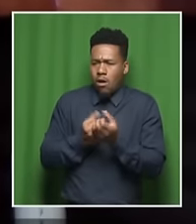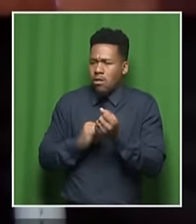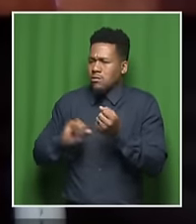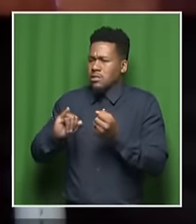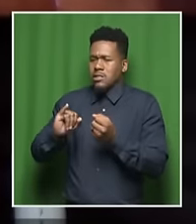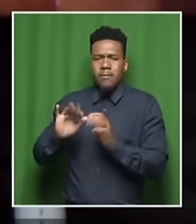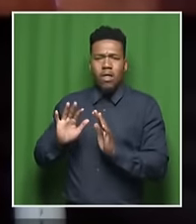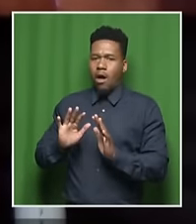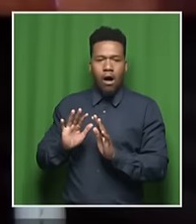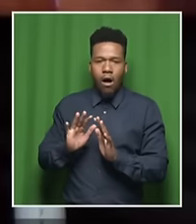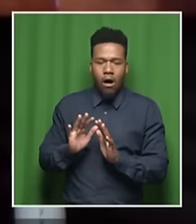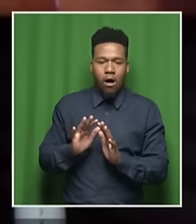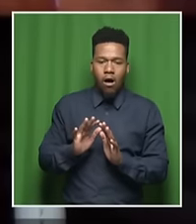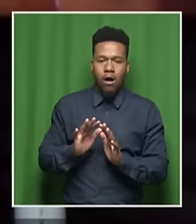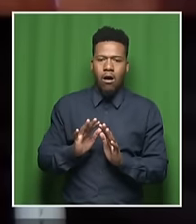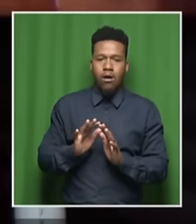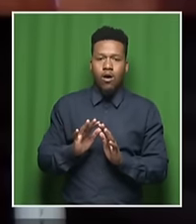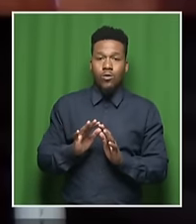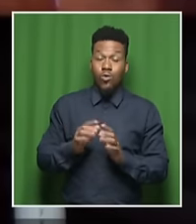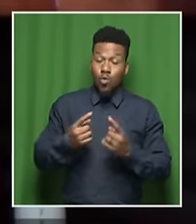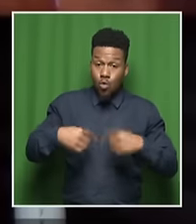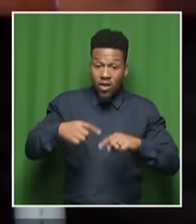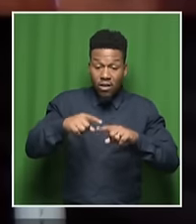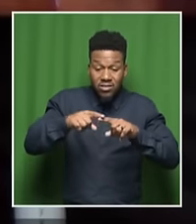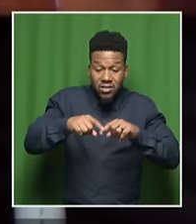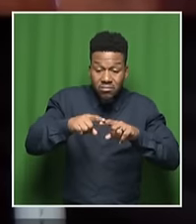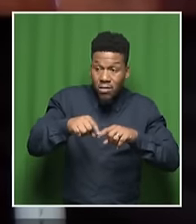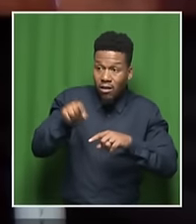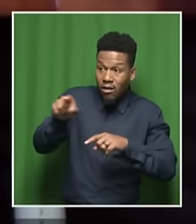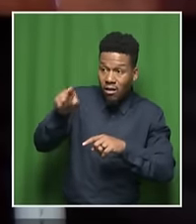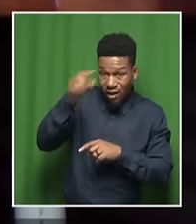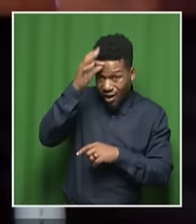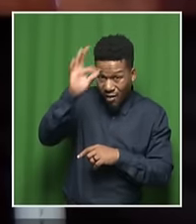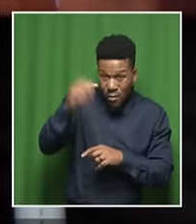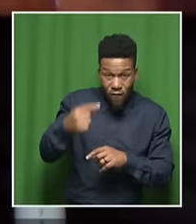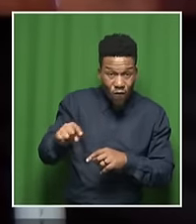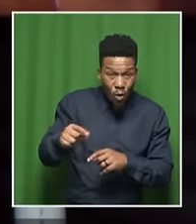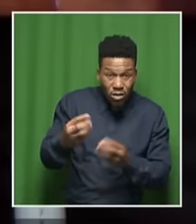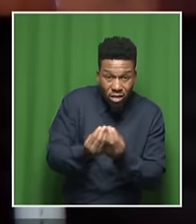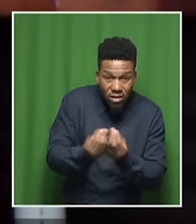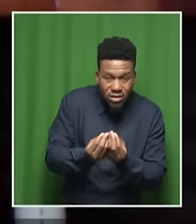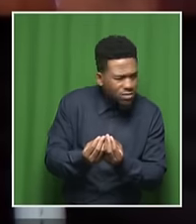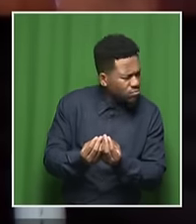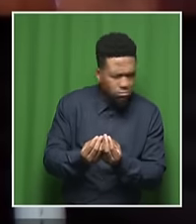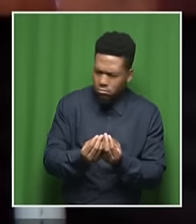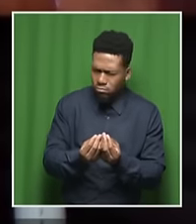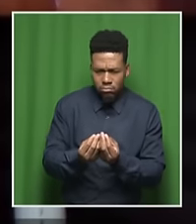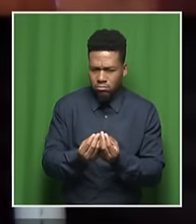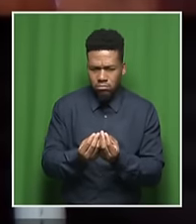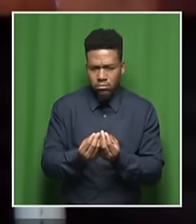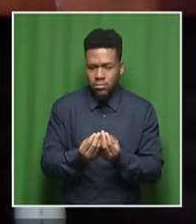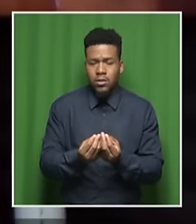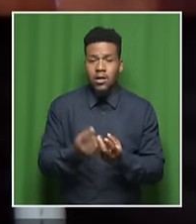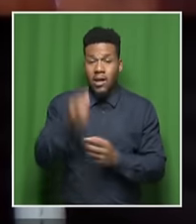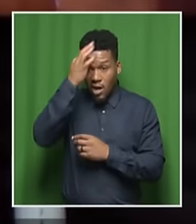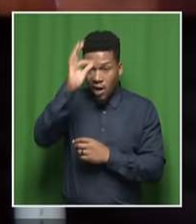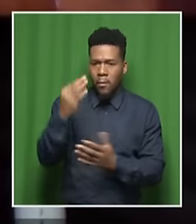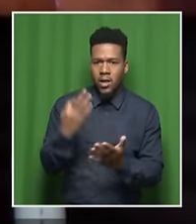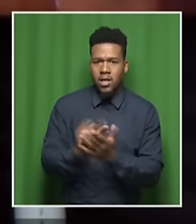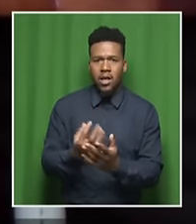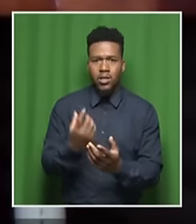We are not dependent on government for everything. Government can only do two things. They can only